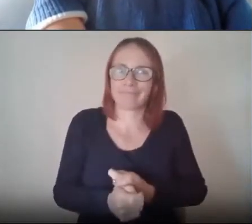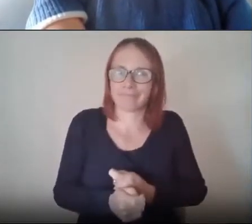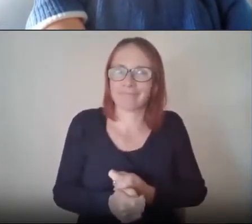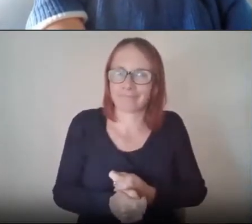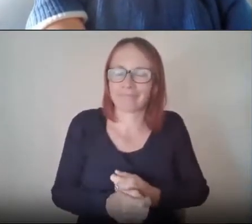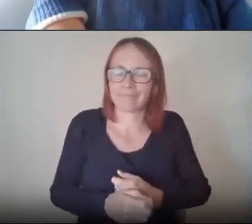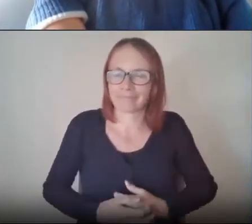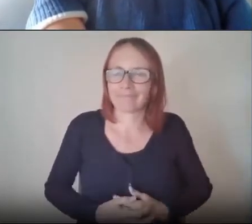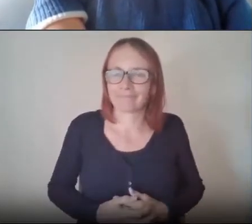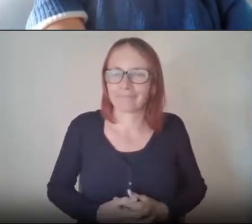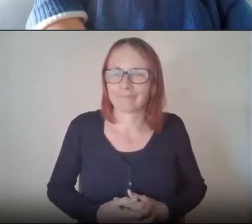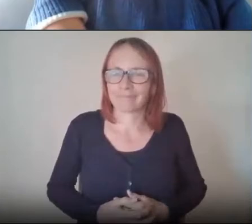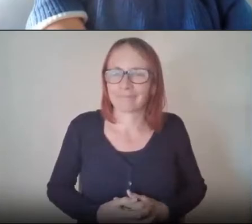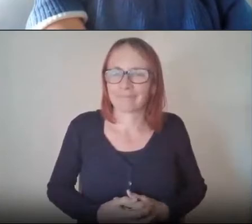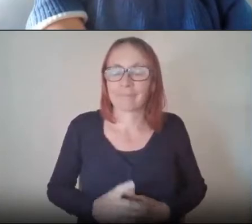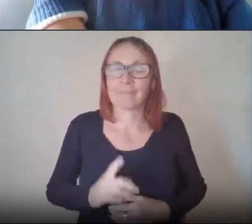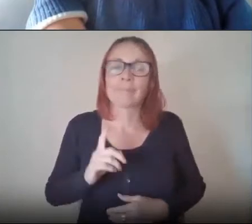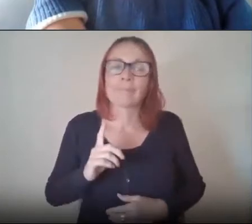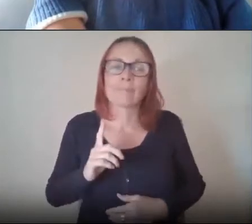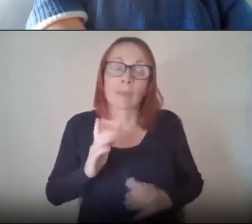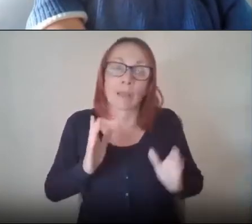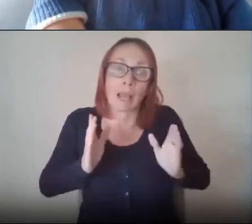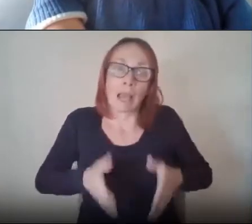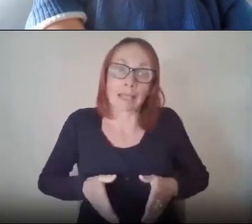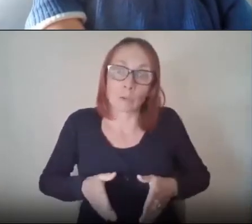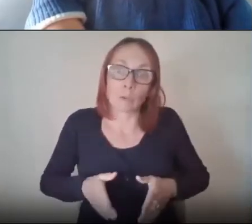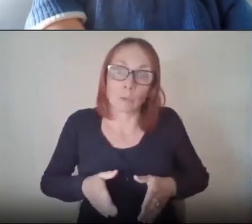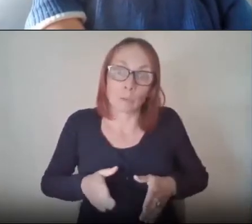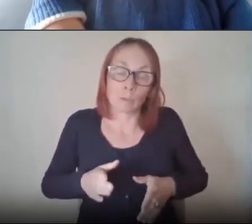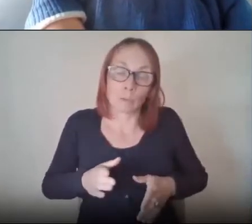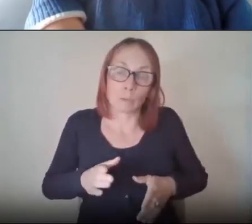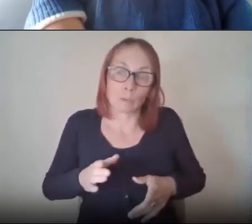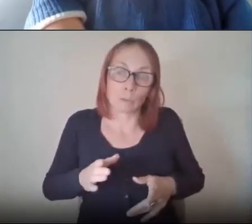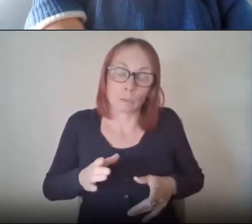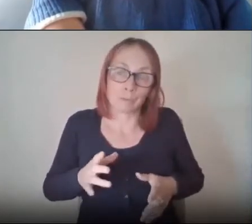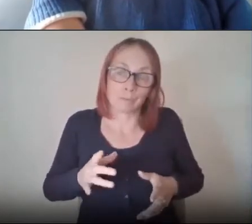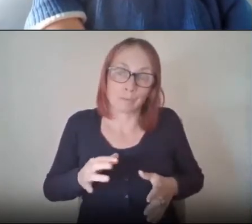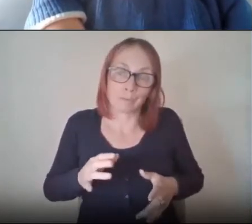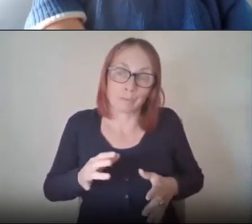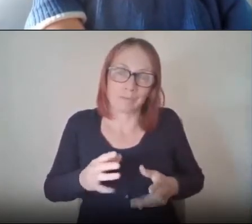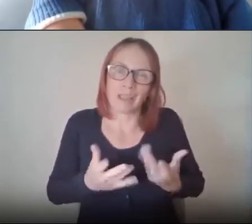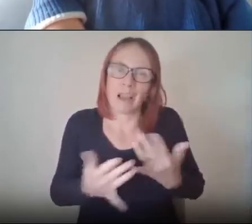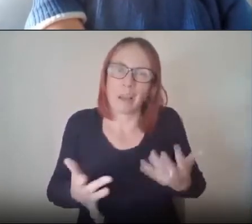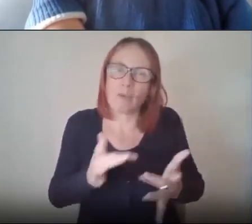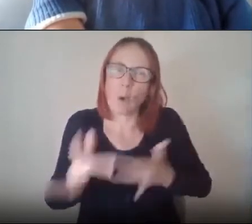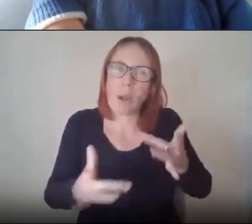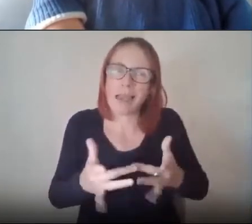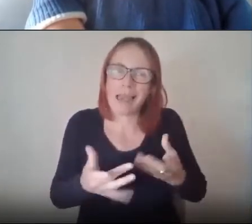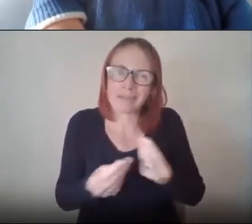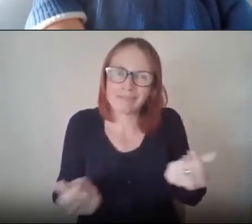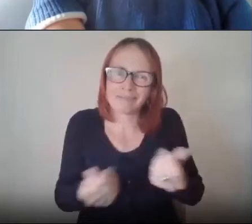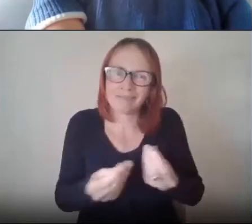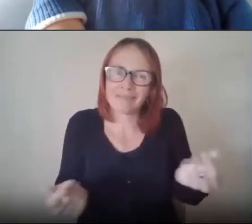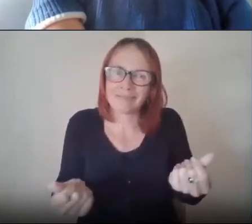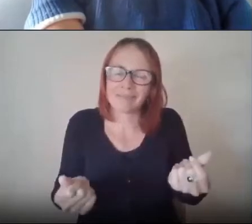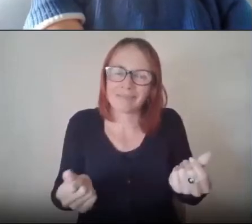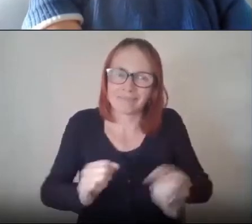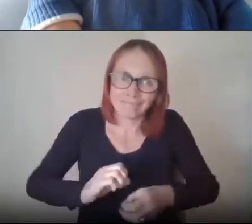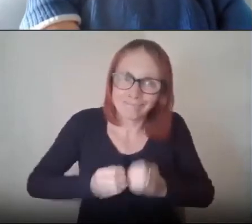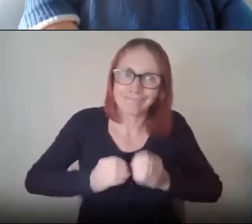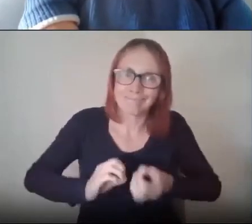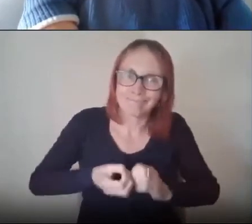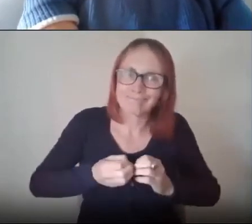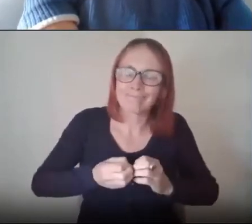what we did however have to do is produce a lot of online material and then buy additional equipment